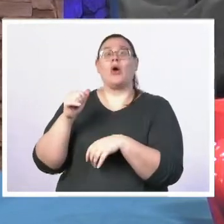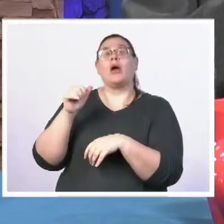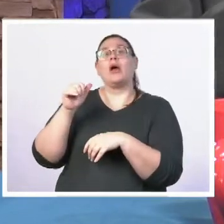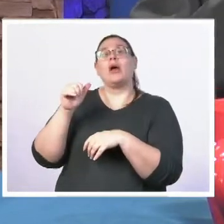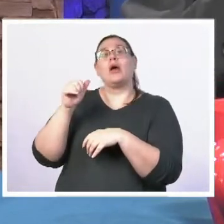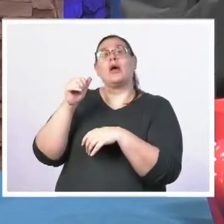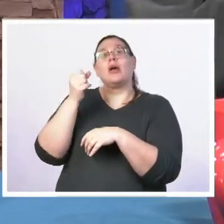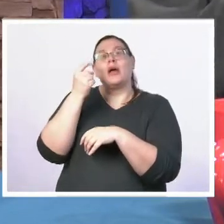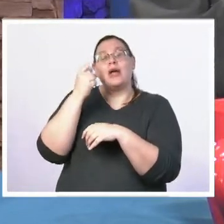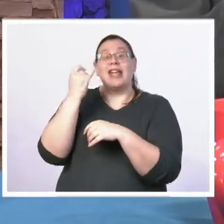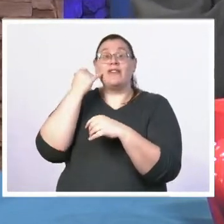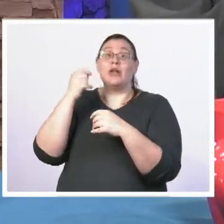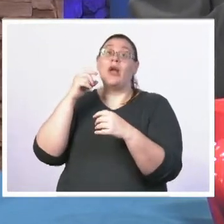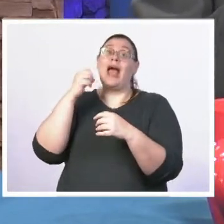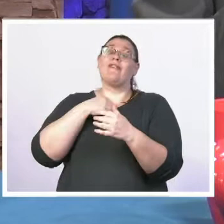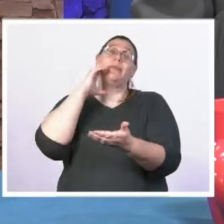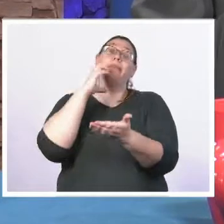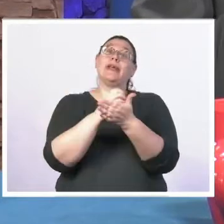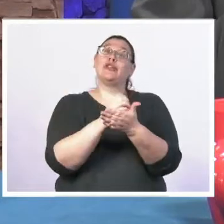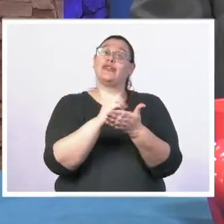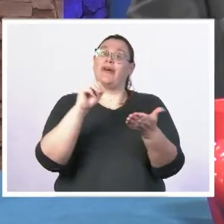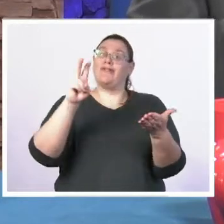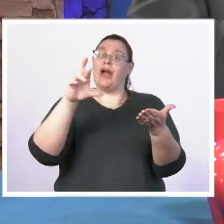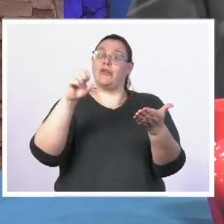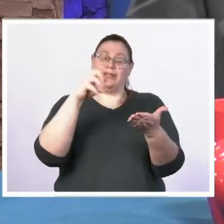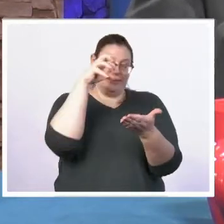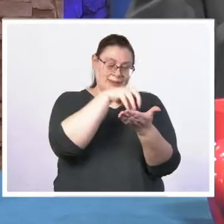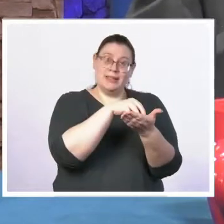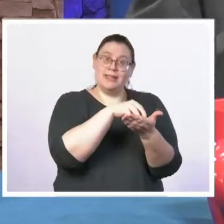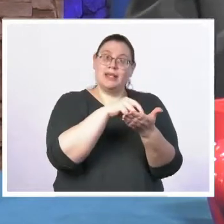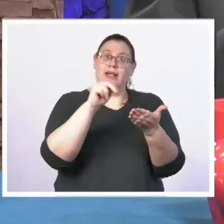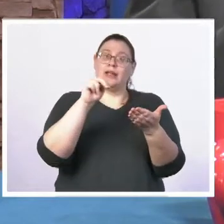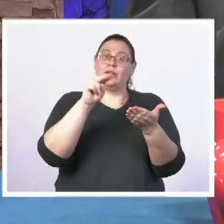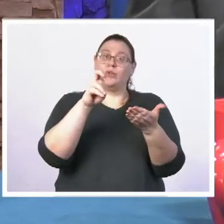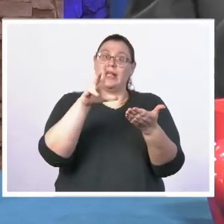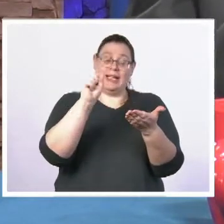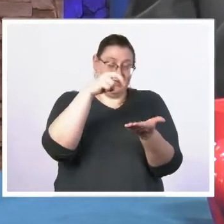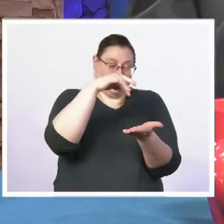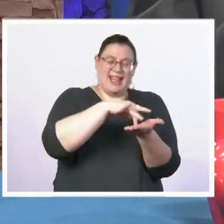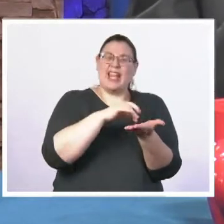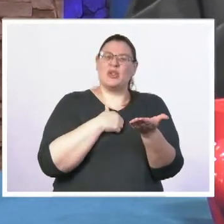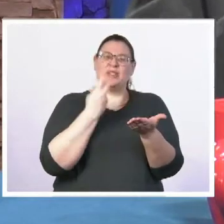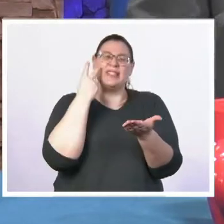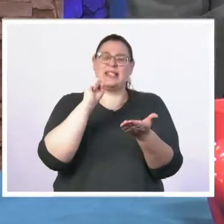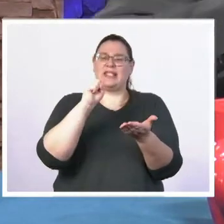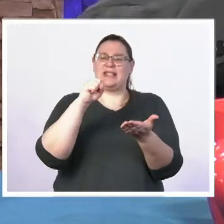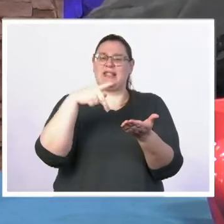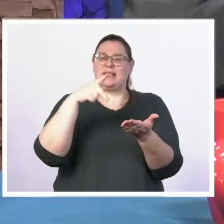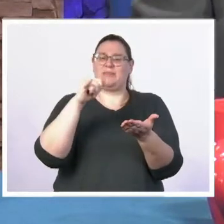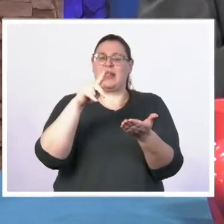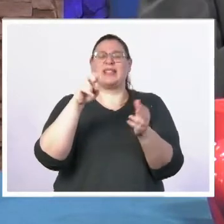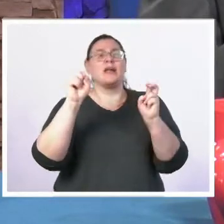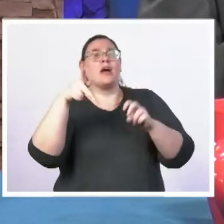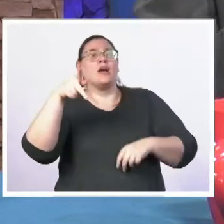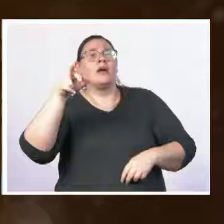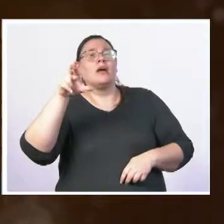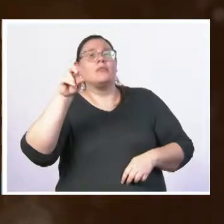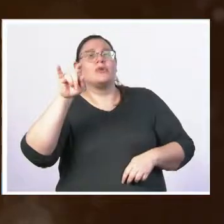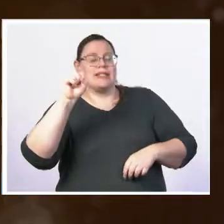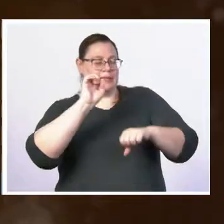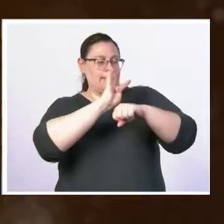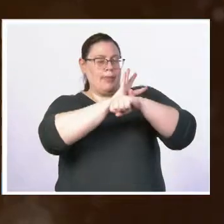which if you take a look at the molecular photographs that they have that you have the nucleus of that virus and then those little spike